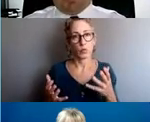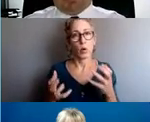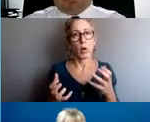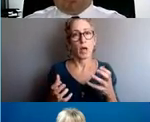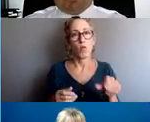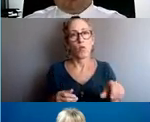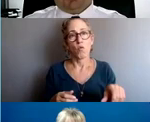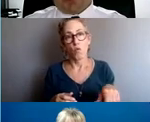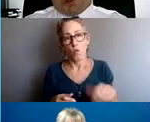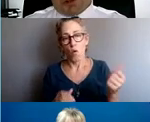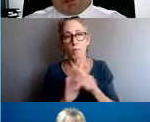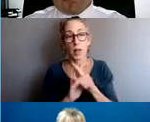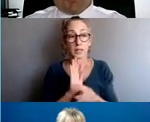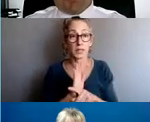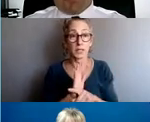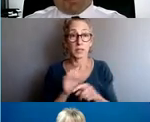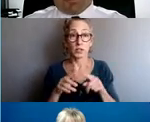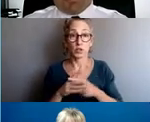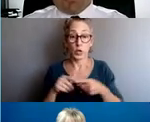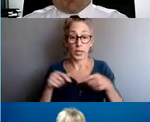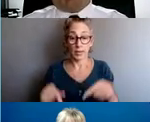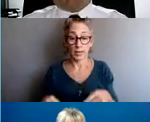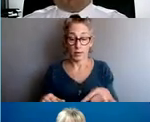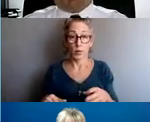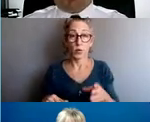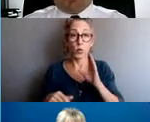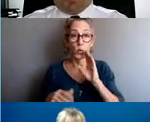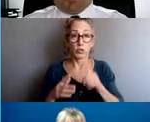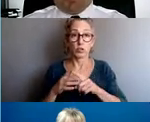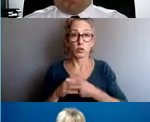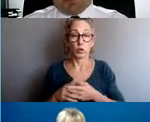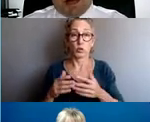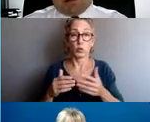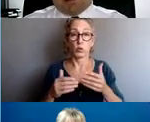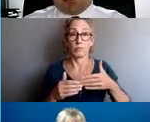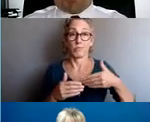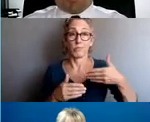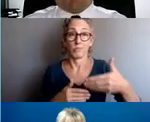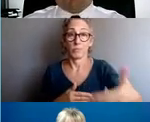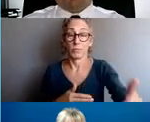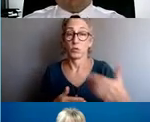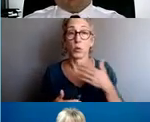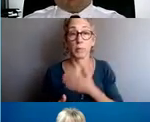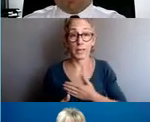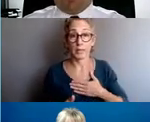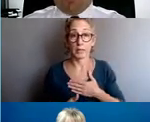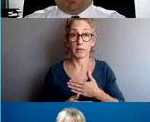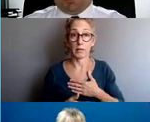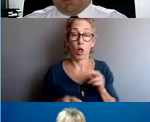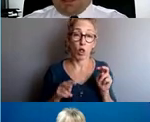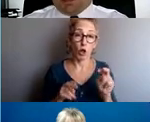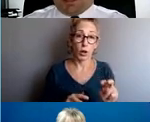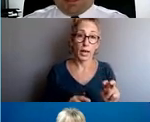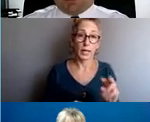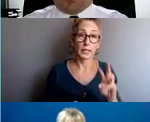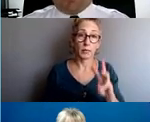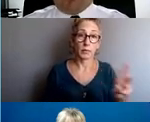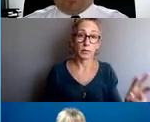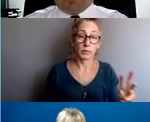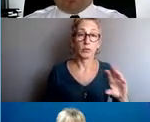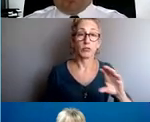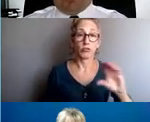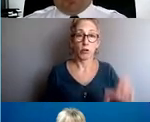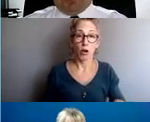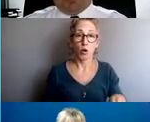will be built. So please, go to www.ChicagoPolice.org and select